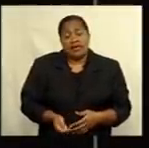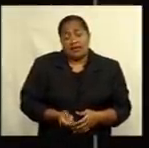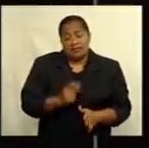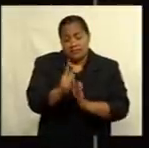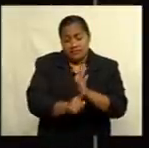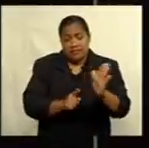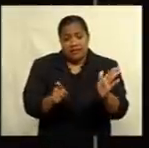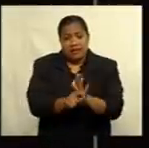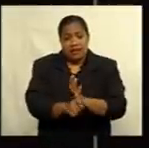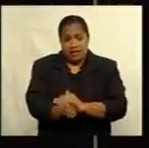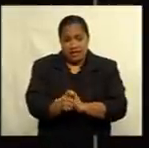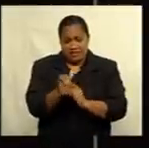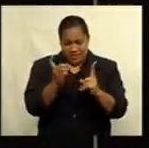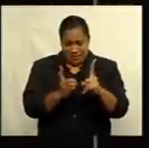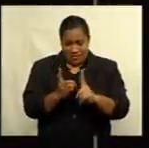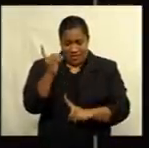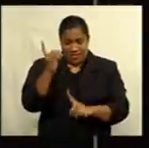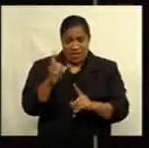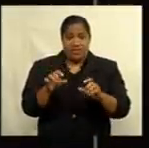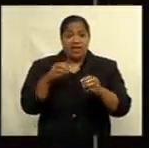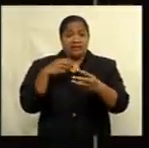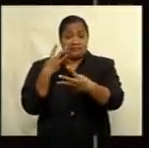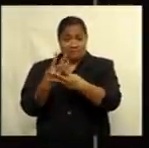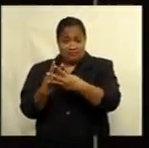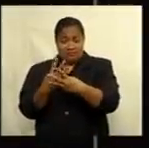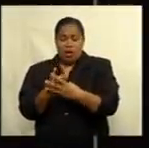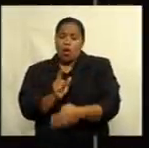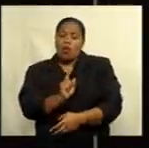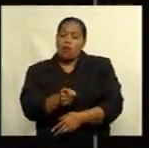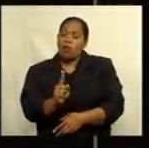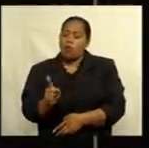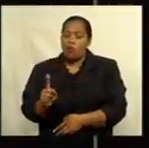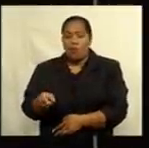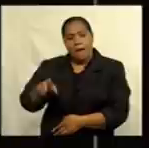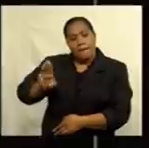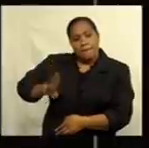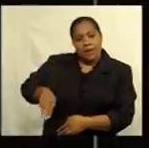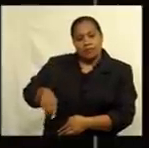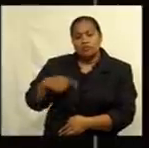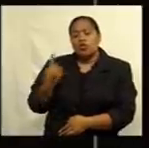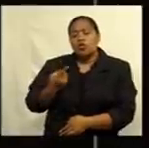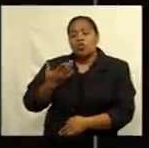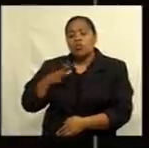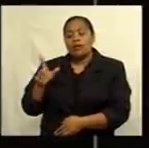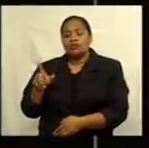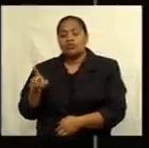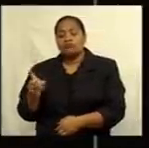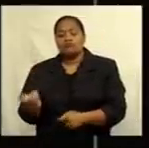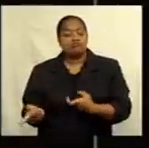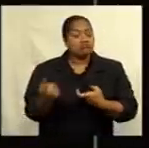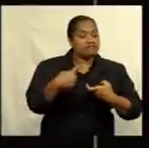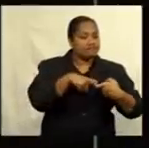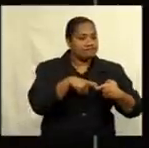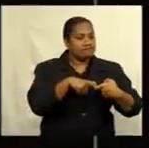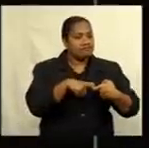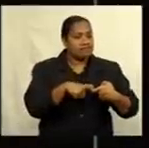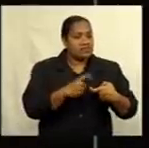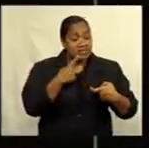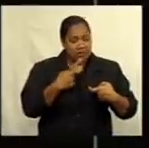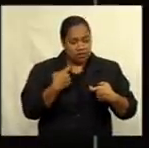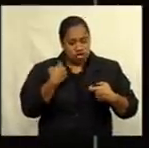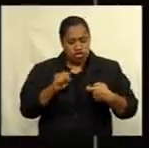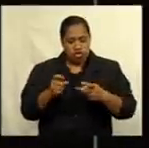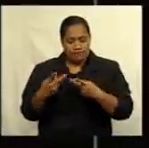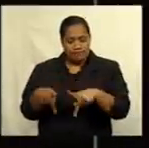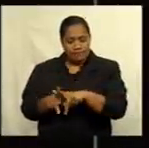the Social Democratic Liberal Party has warned its members who may be thinking of jumping ship that there is no place for them in Soudelpa.